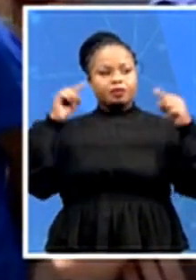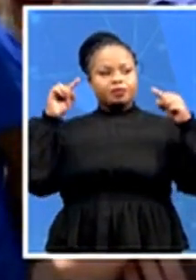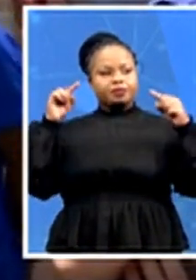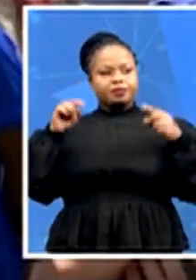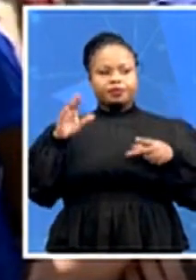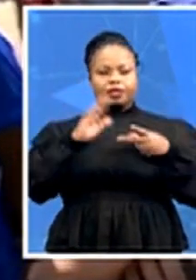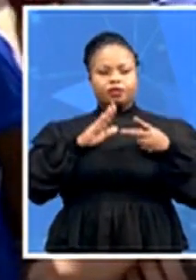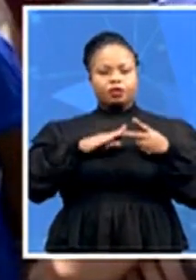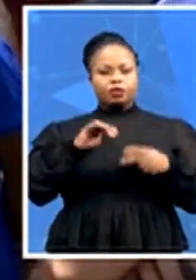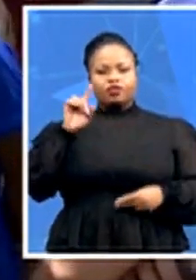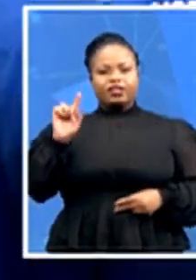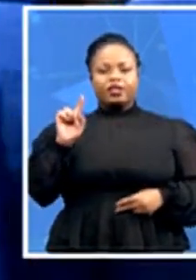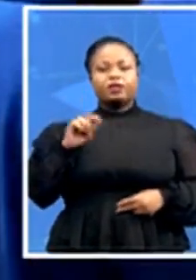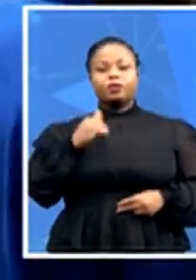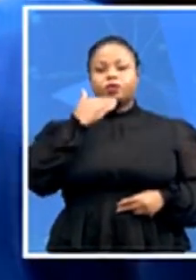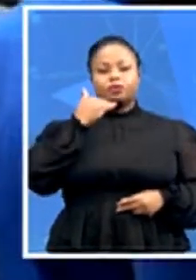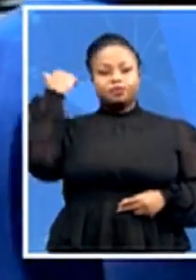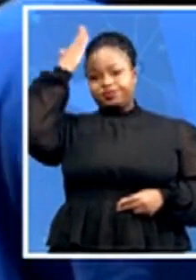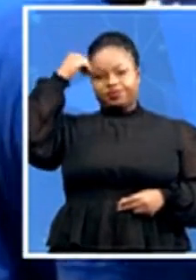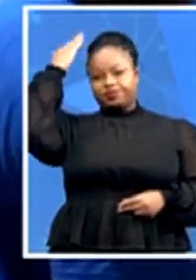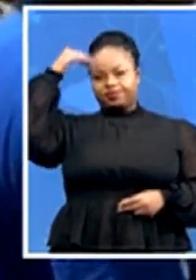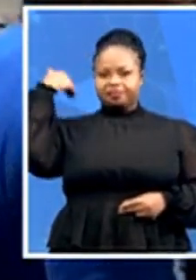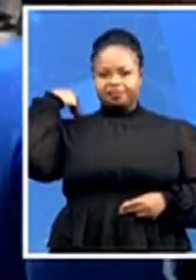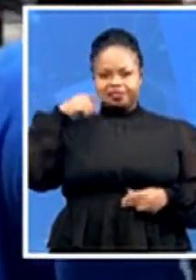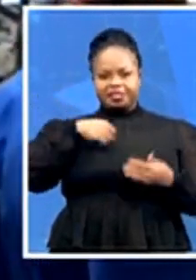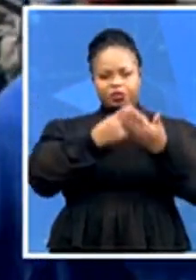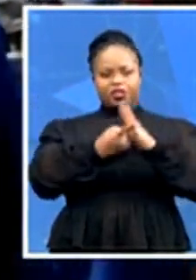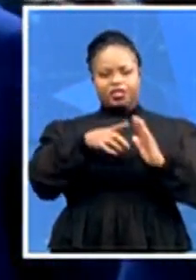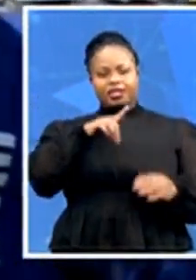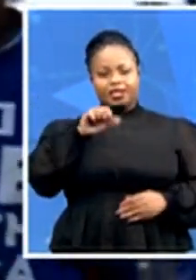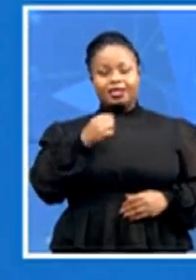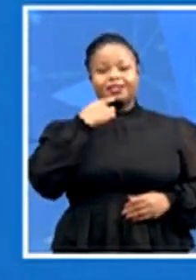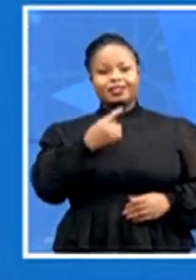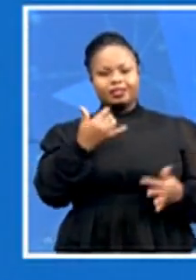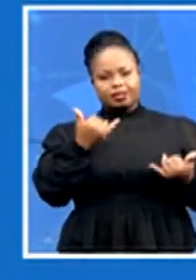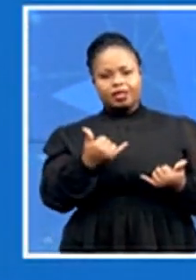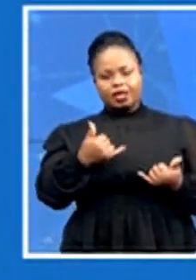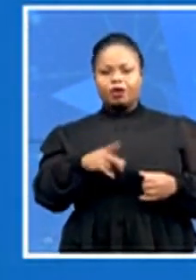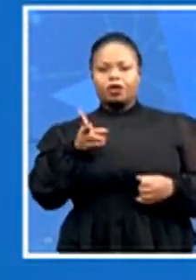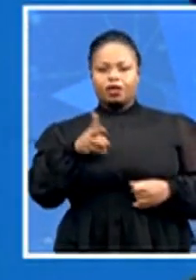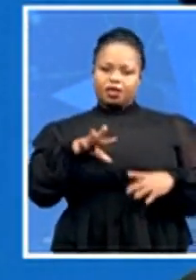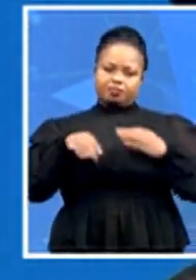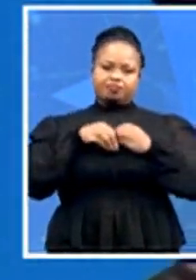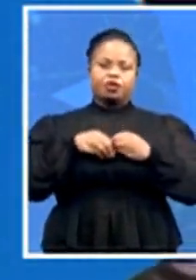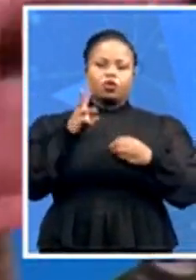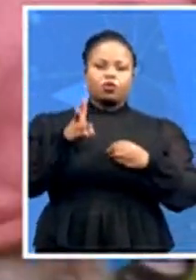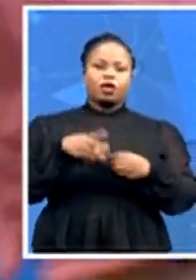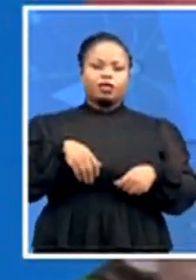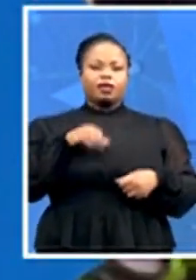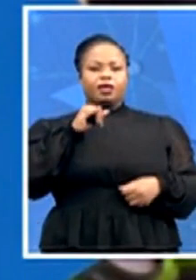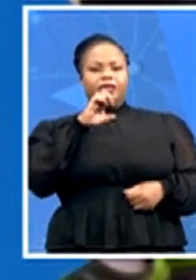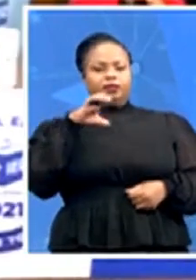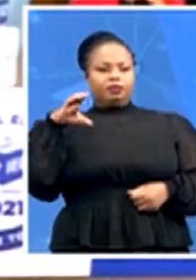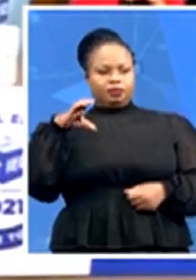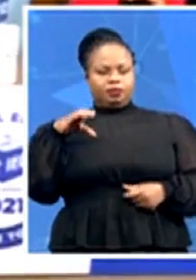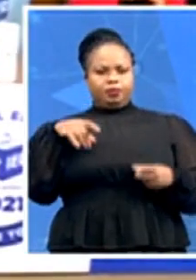The Democratic Alliance says it will also ask to be joined as a party in the IEC's urgent application to the constitutional court